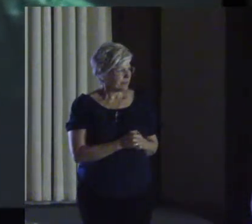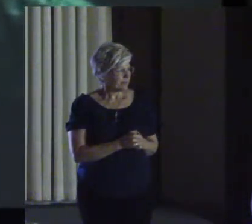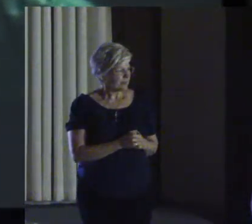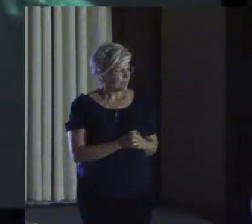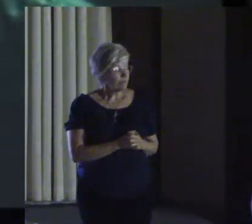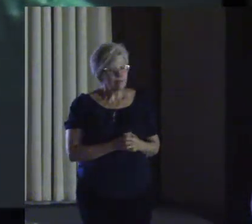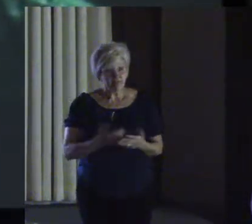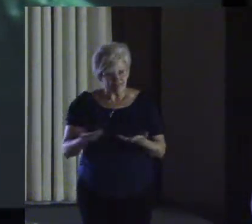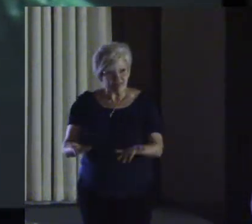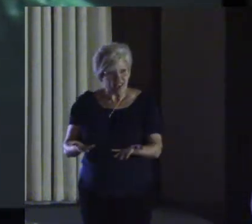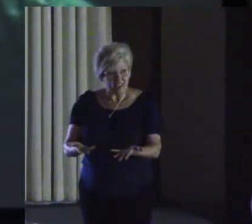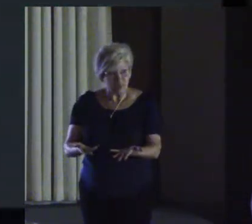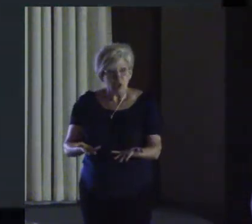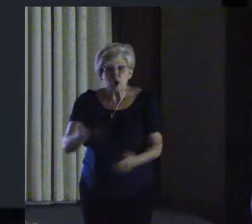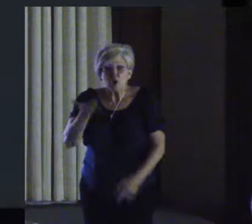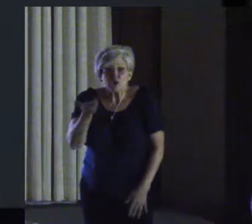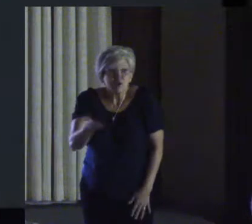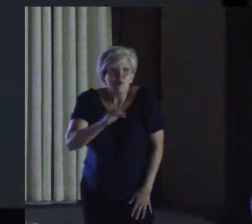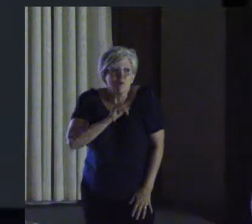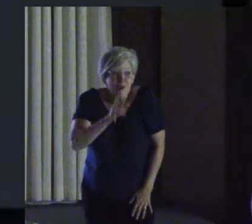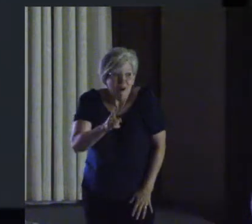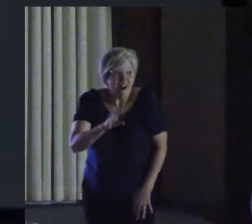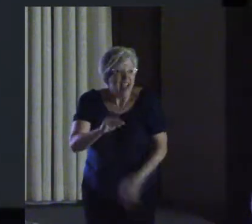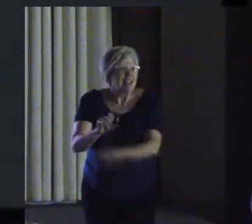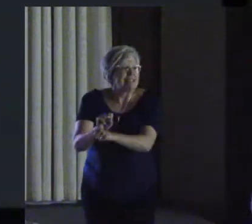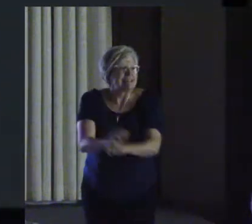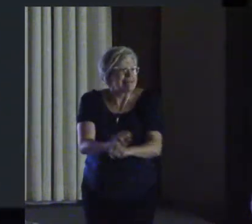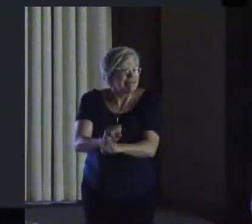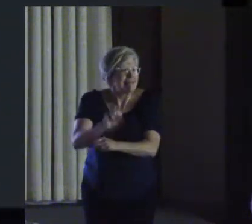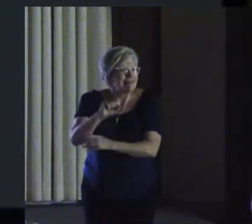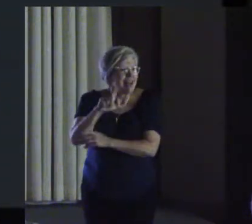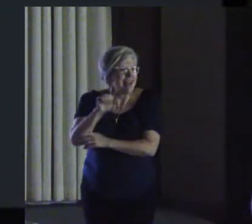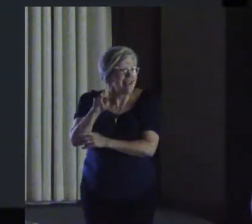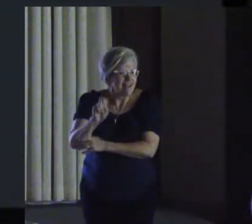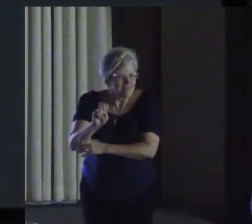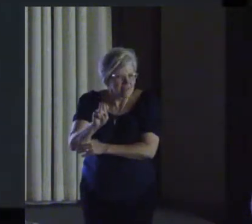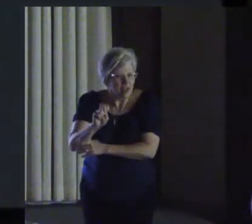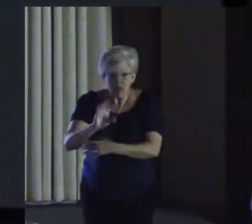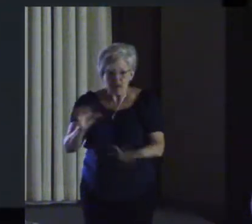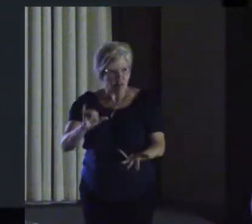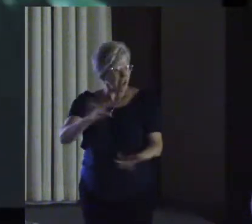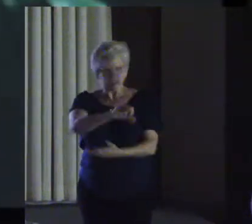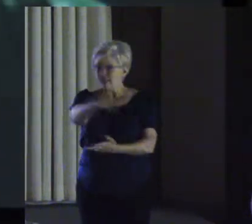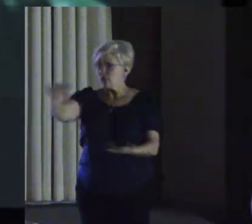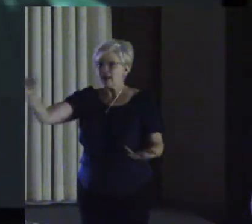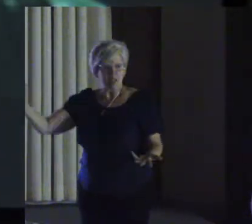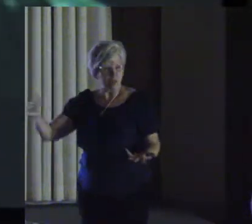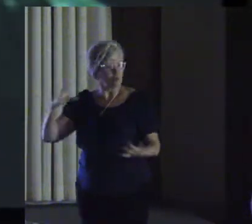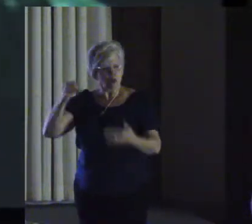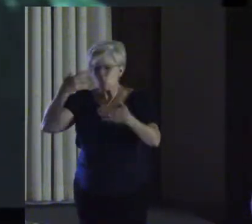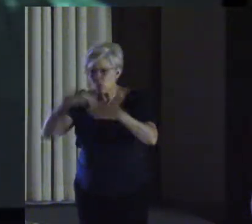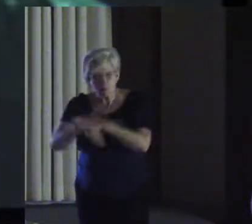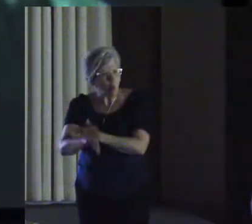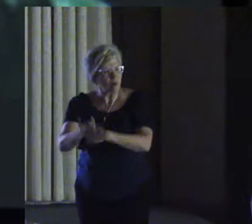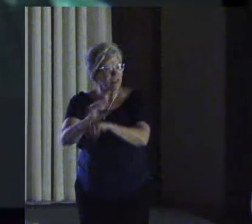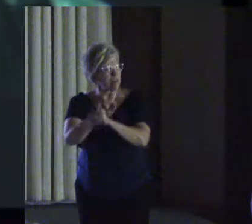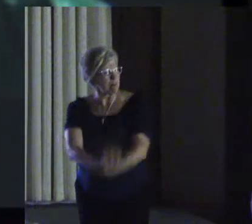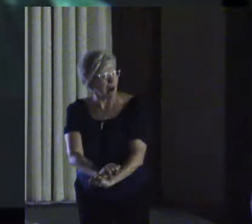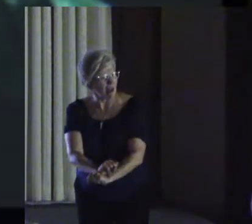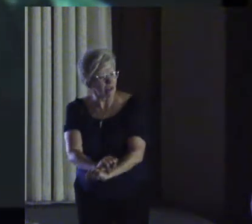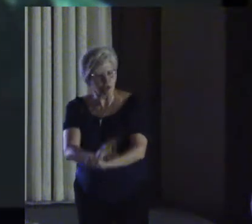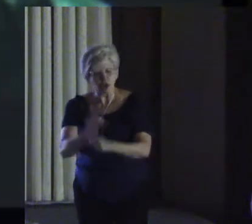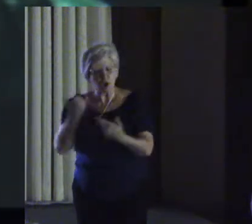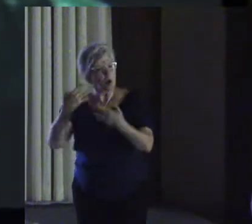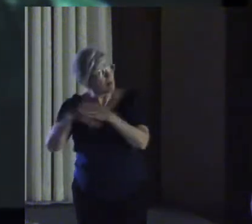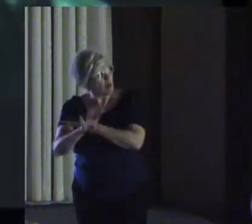That you are a slave Neo. Like everyone else you were born into bondage. Born into a prison that you cannot